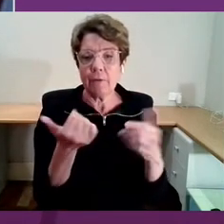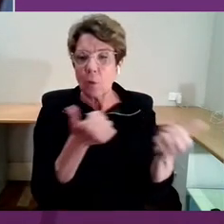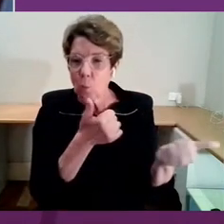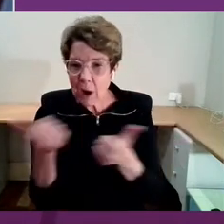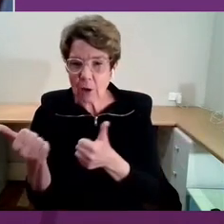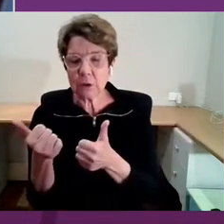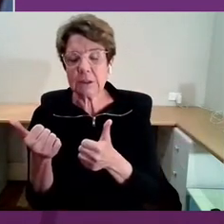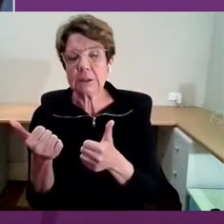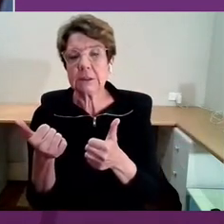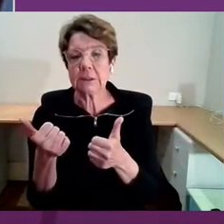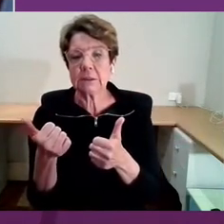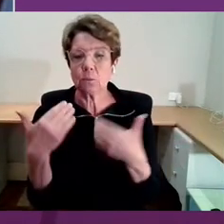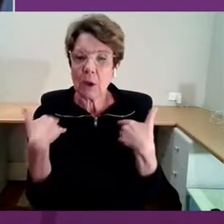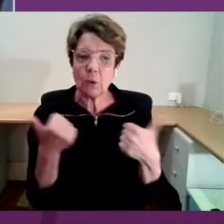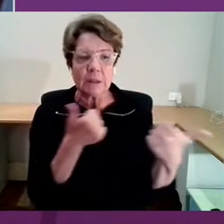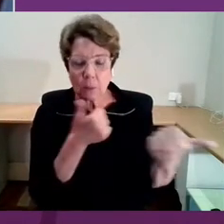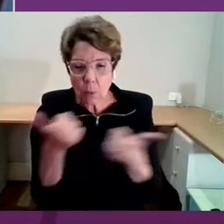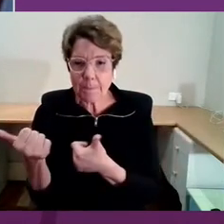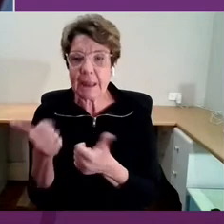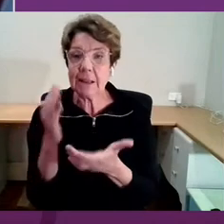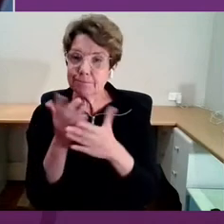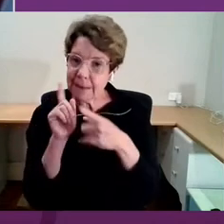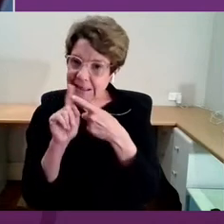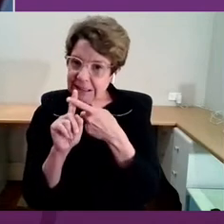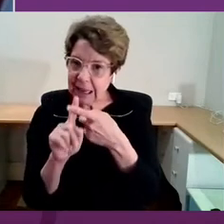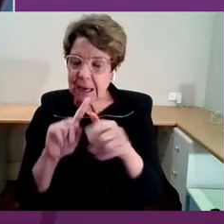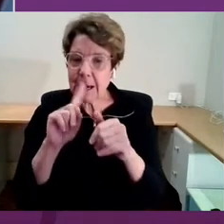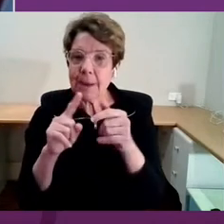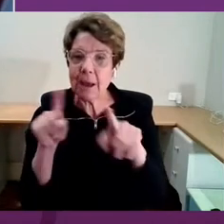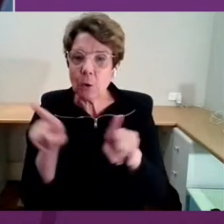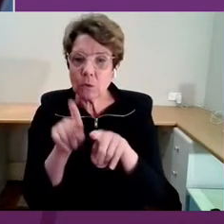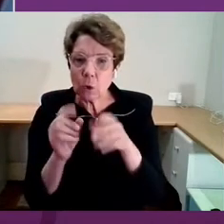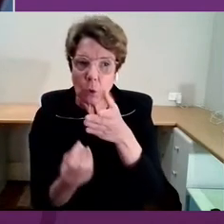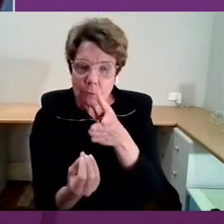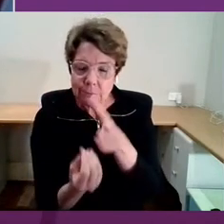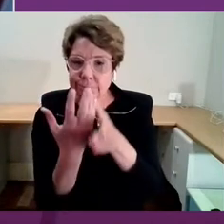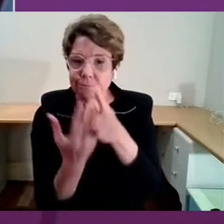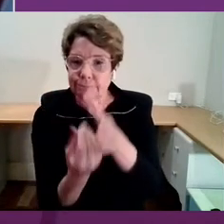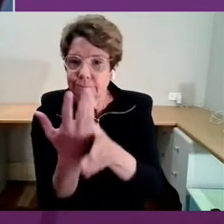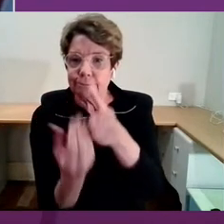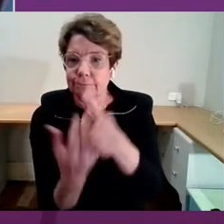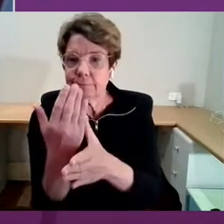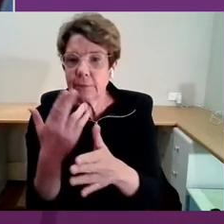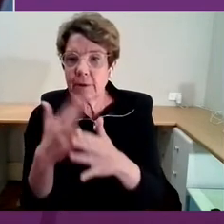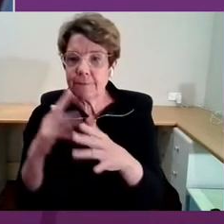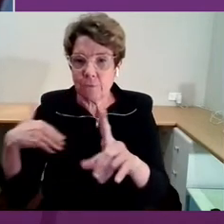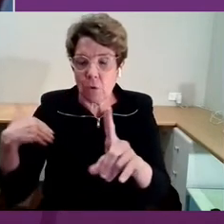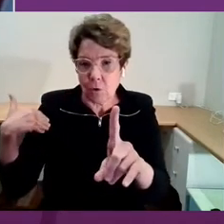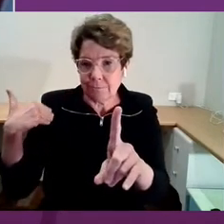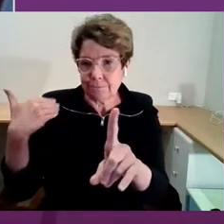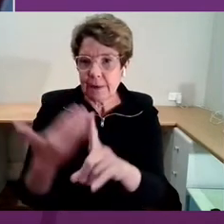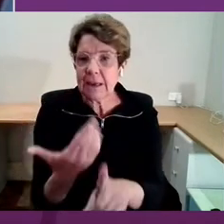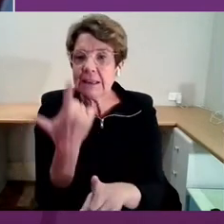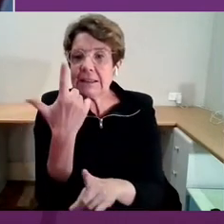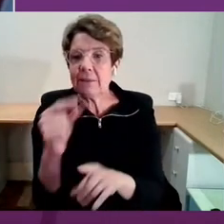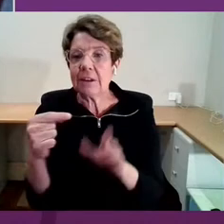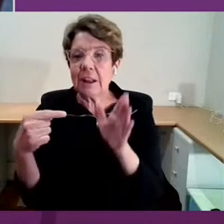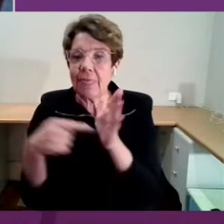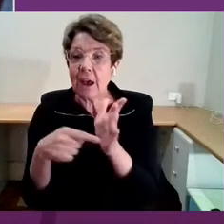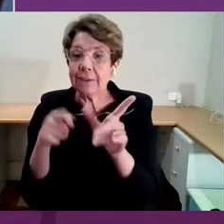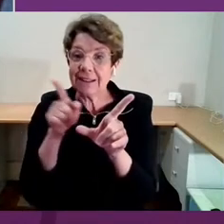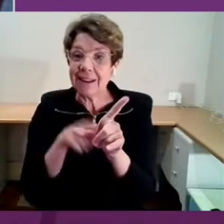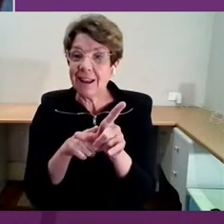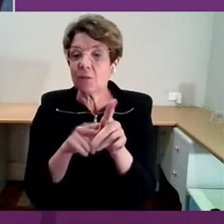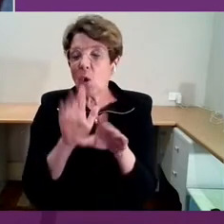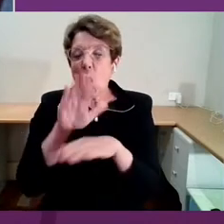been maintained but also evolved and flourished for an estimated 70,000 years plus. This provides